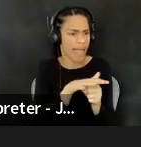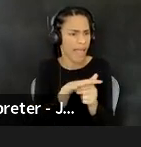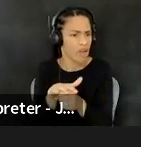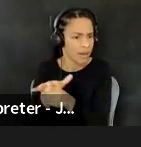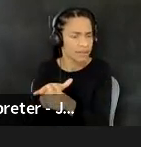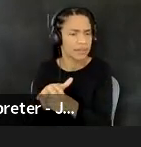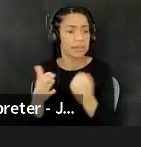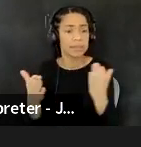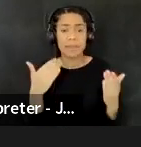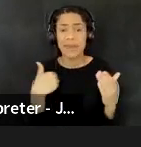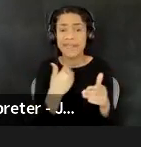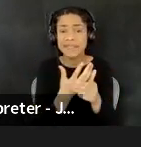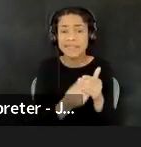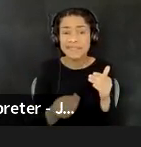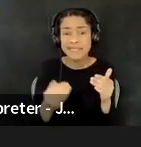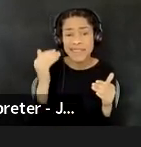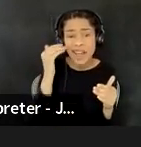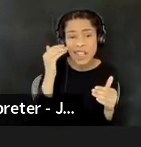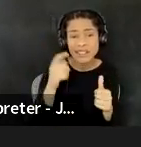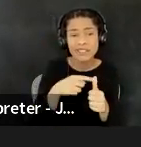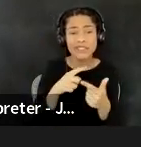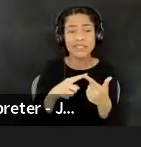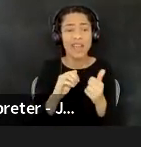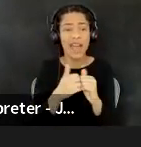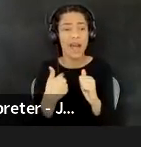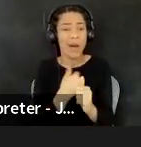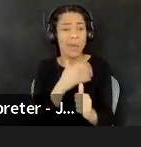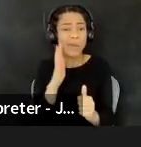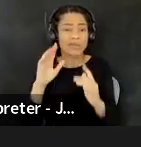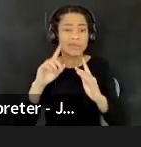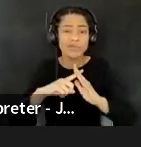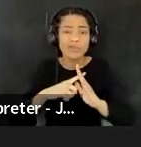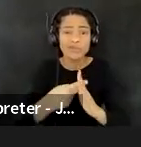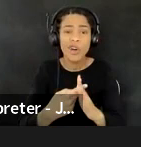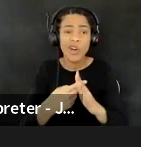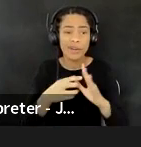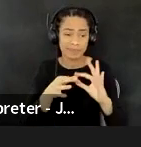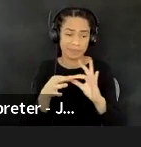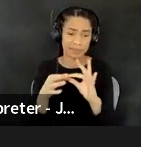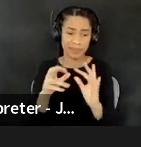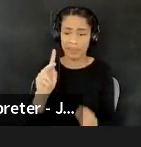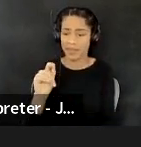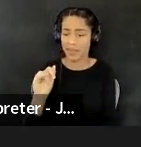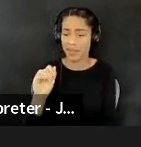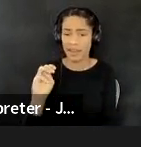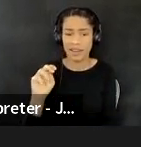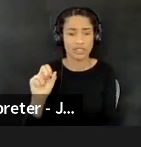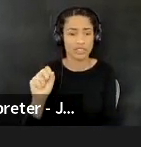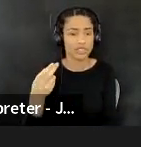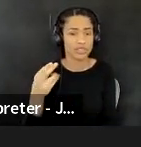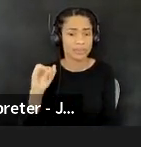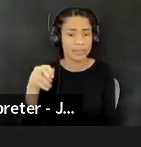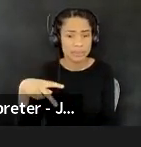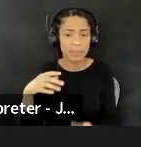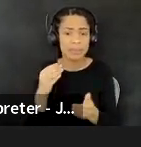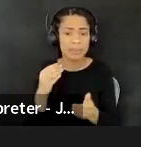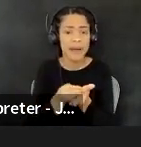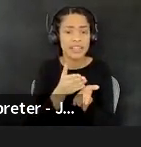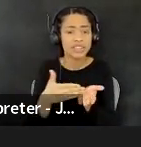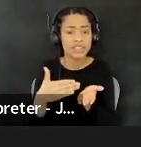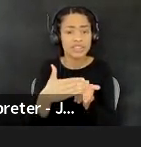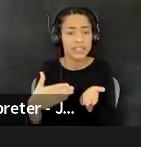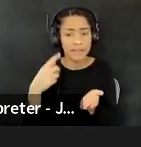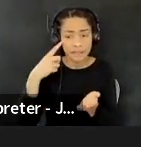gaps in knowledge. There may be questions about, well, how would I even start a kinship budget to, you know, develop relationships and